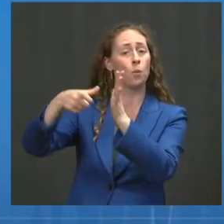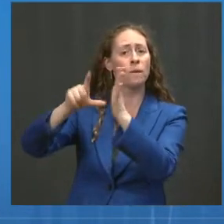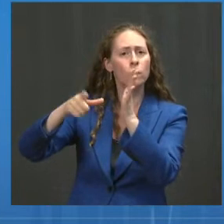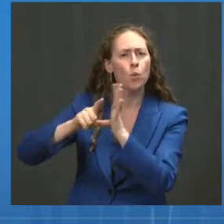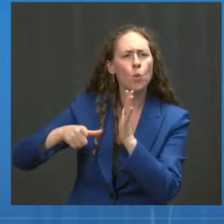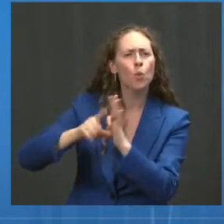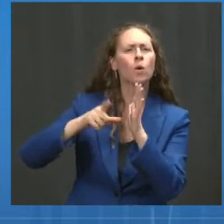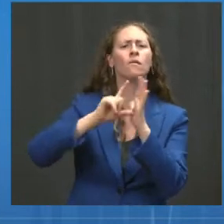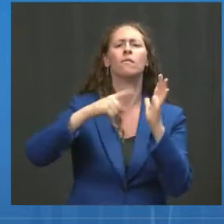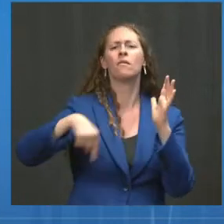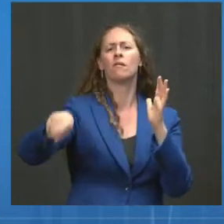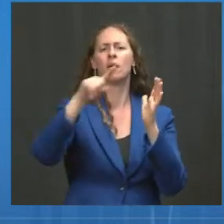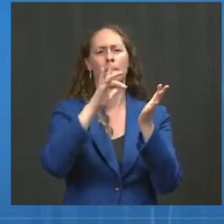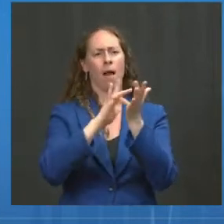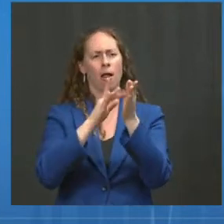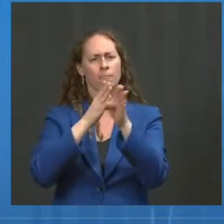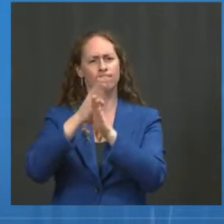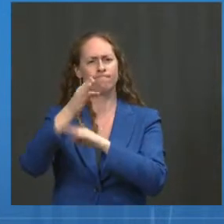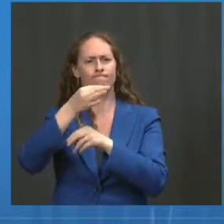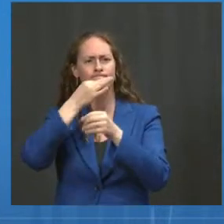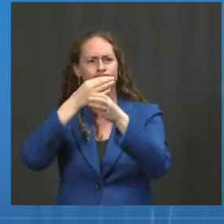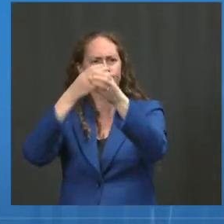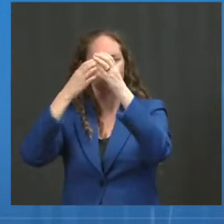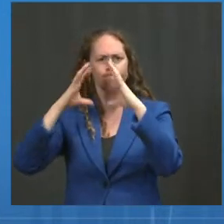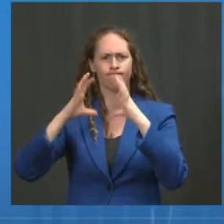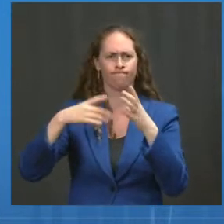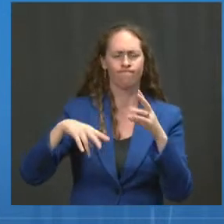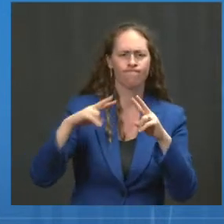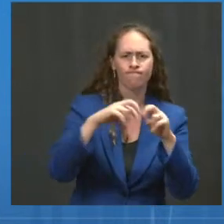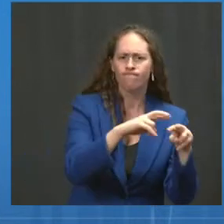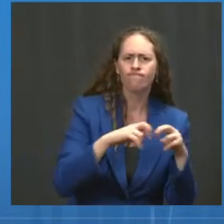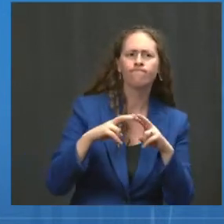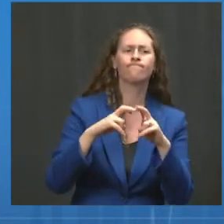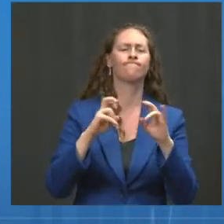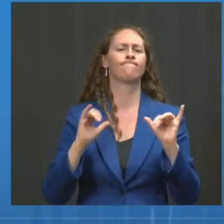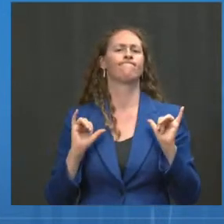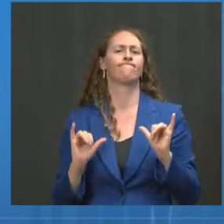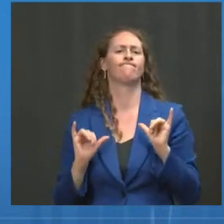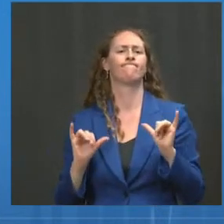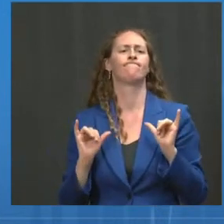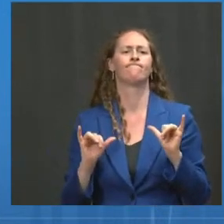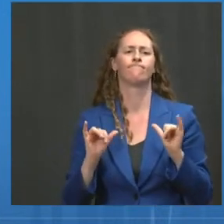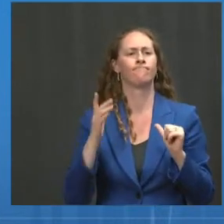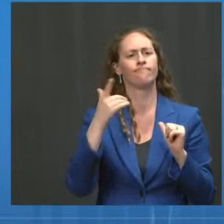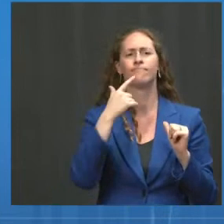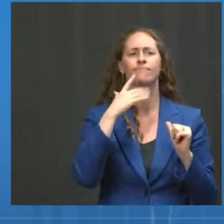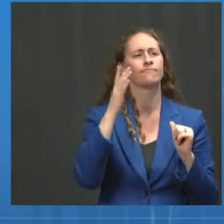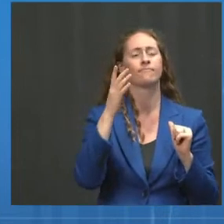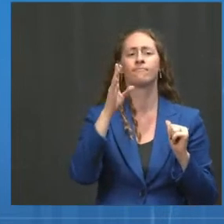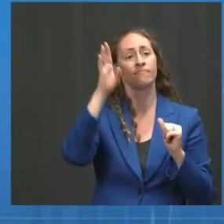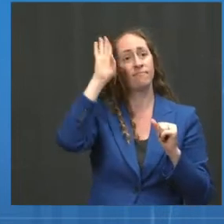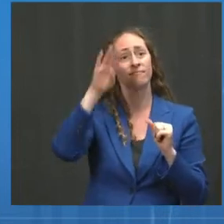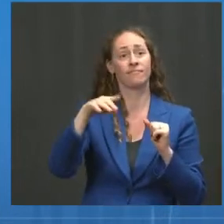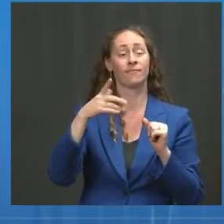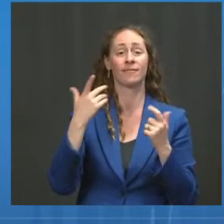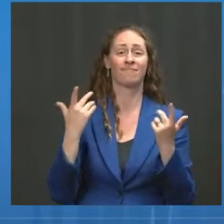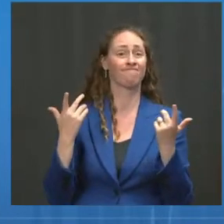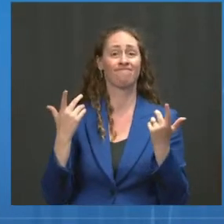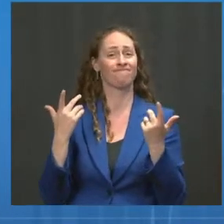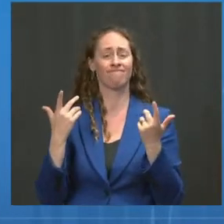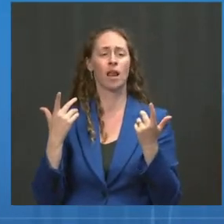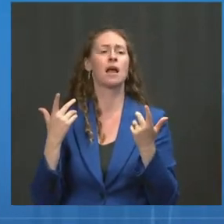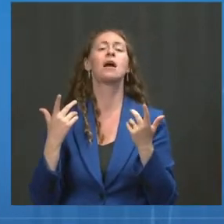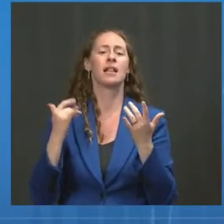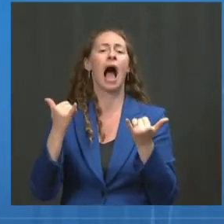immunocompromised people actually never got really a good immune protection to begin with. We noted that as of now, we should